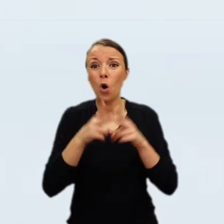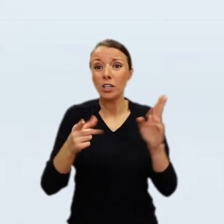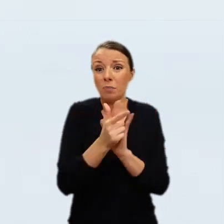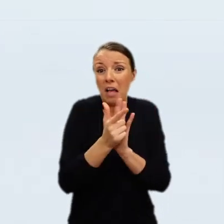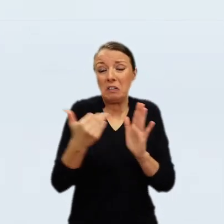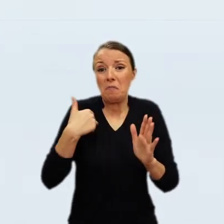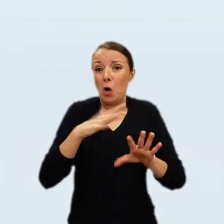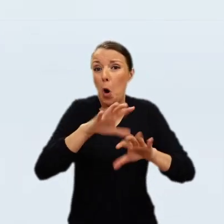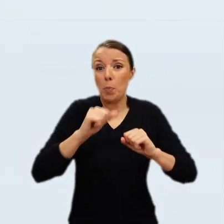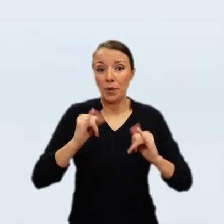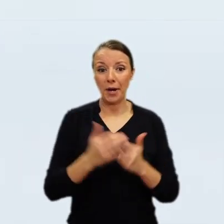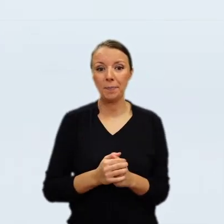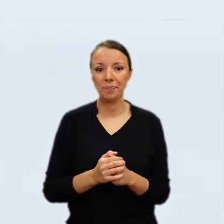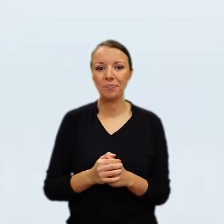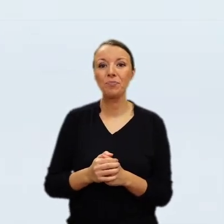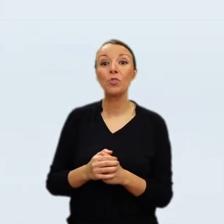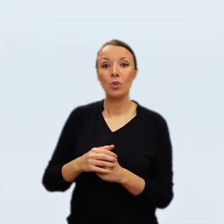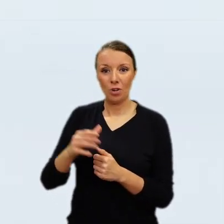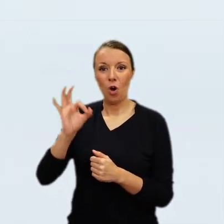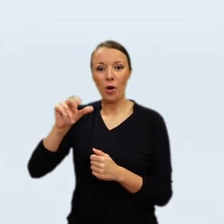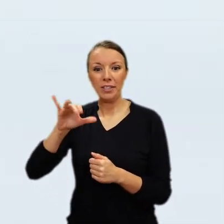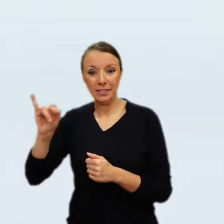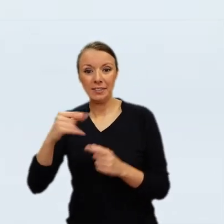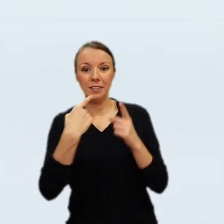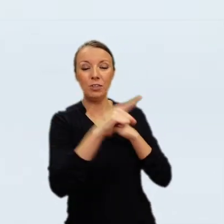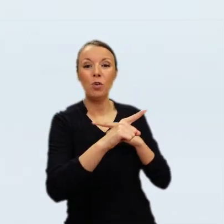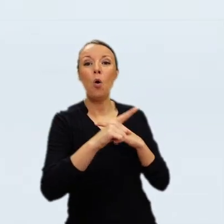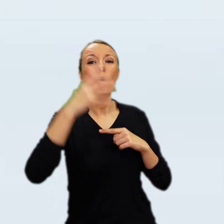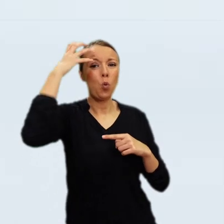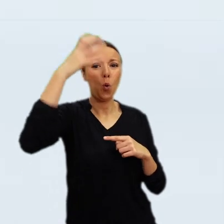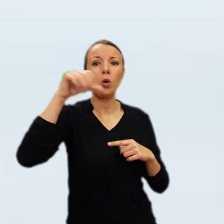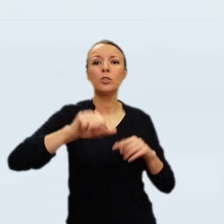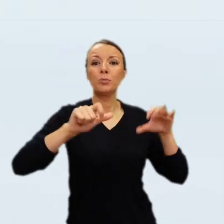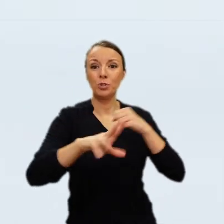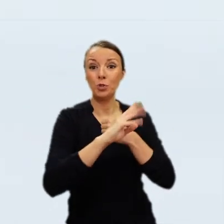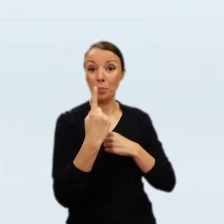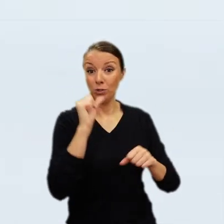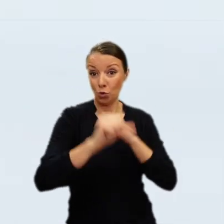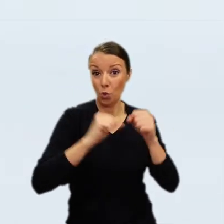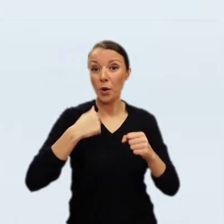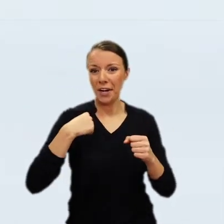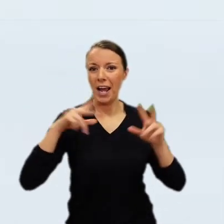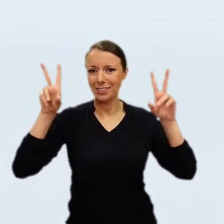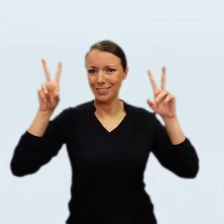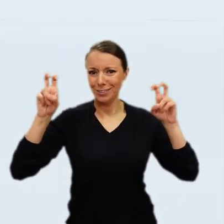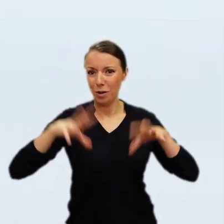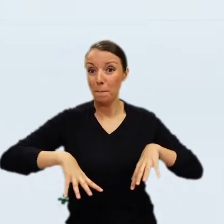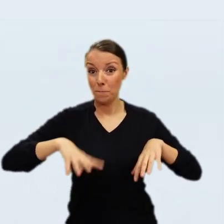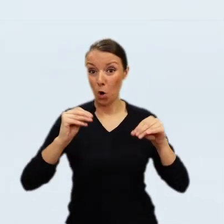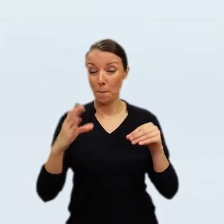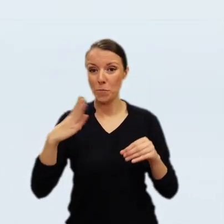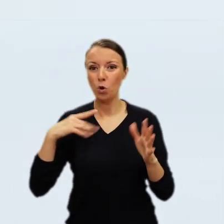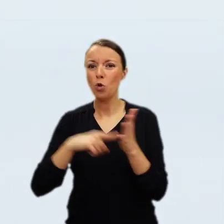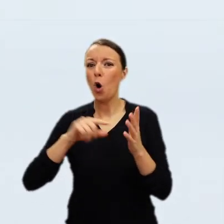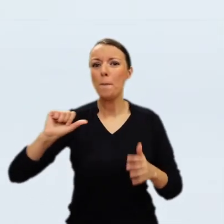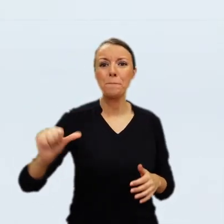the king, and art collector with particular interests in music and science. Here you see him in an early portrait